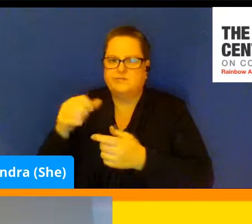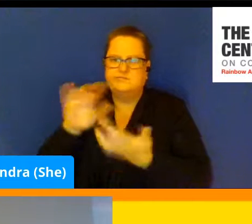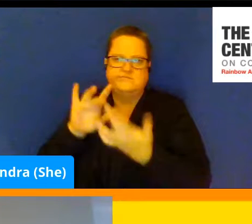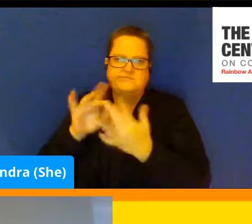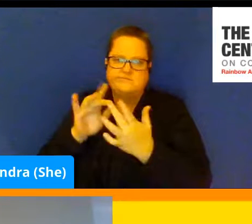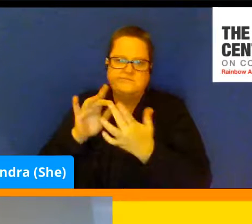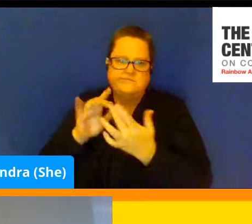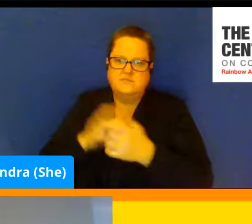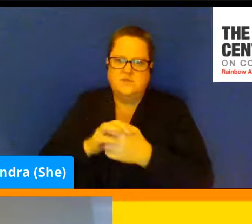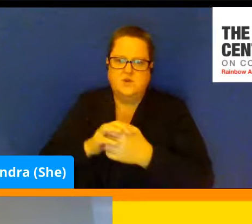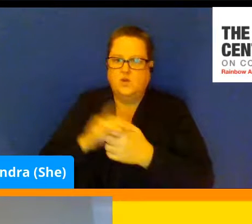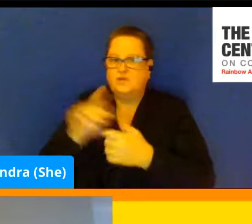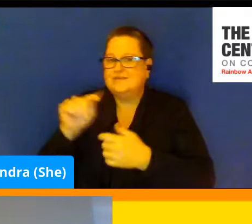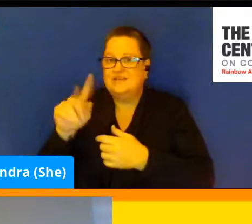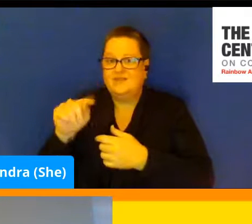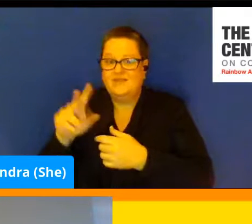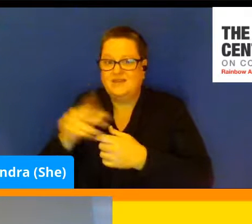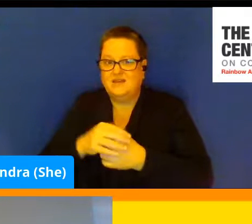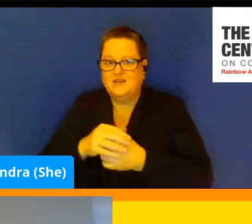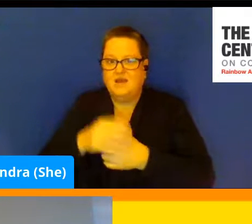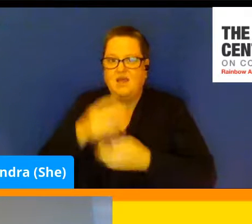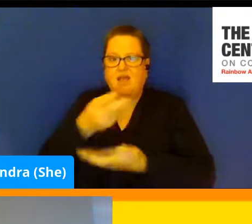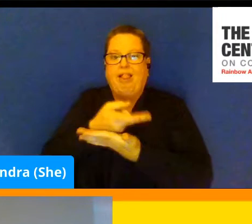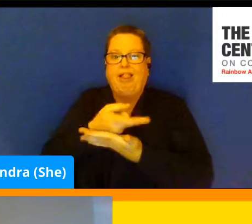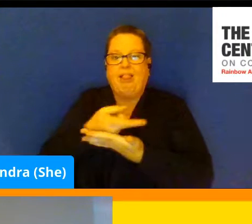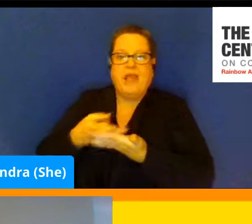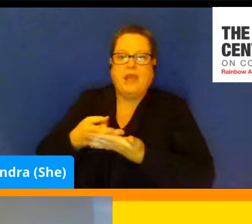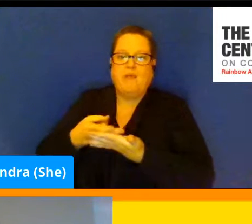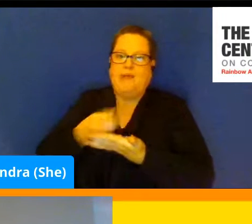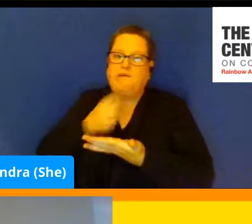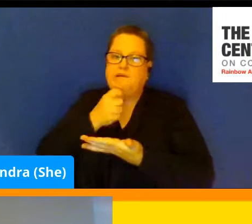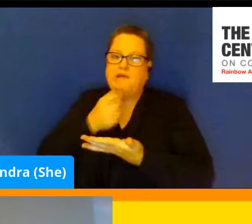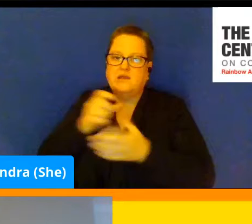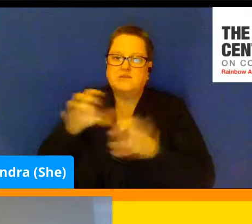laying around and not having too much to do can be nice.